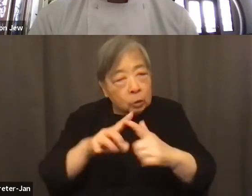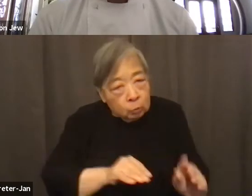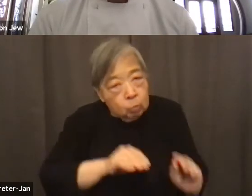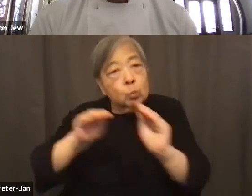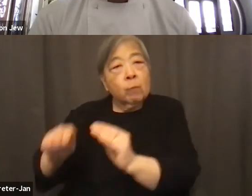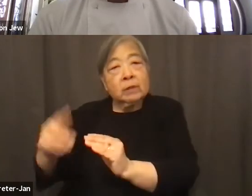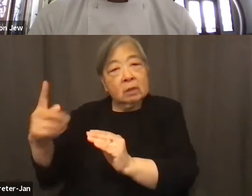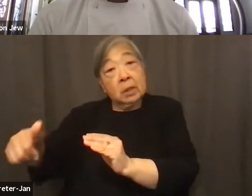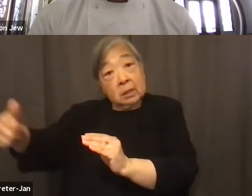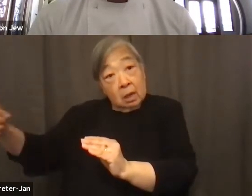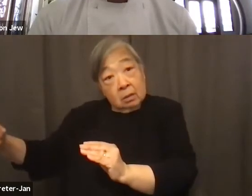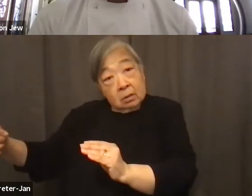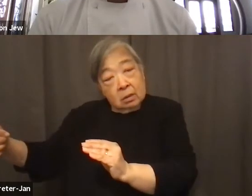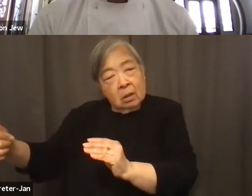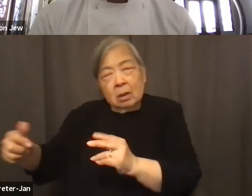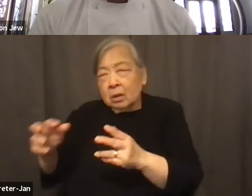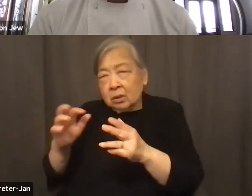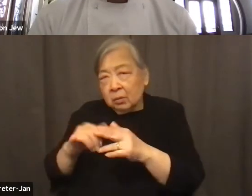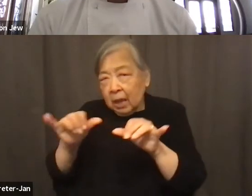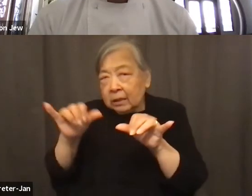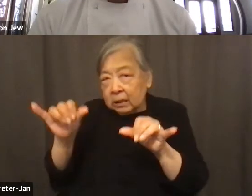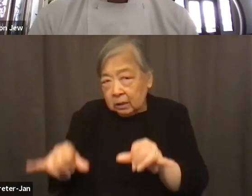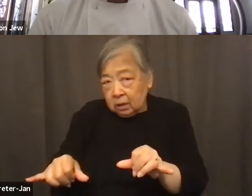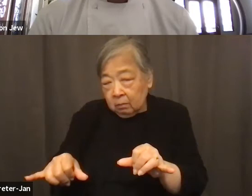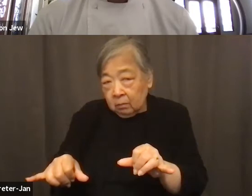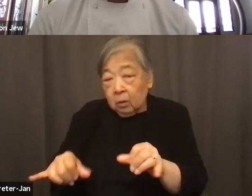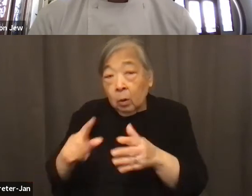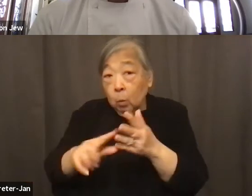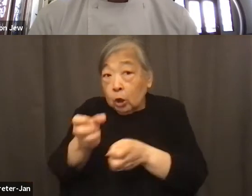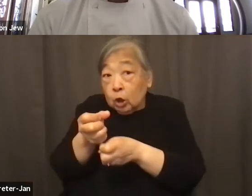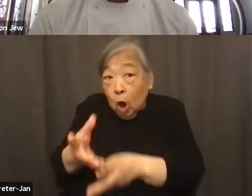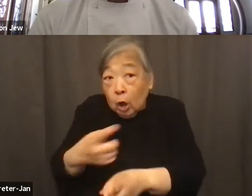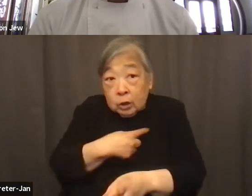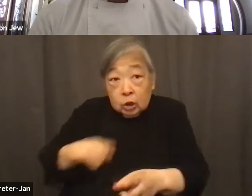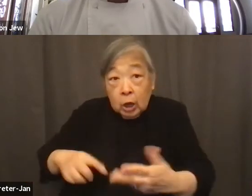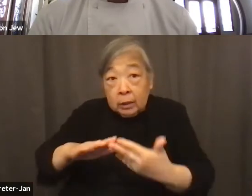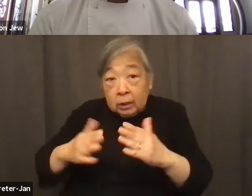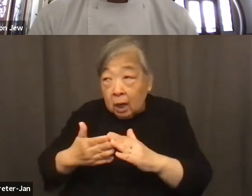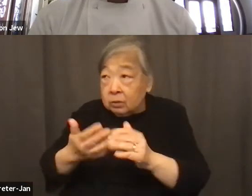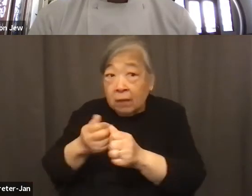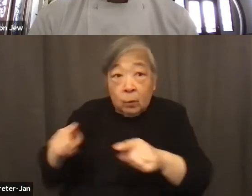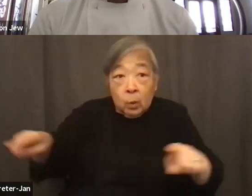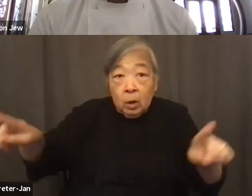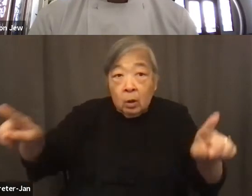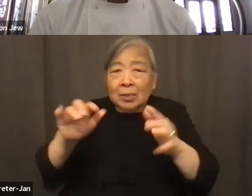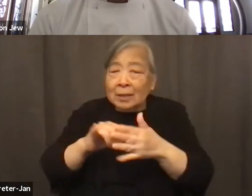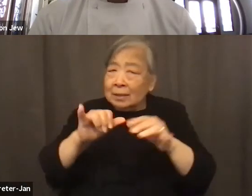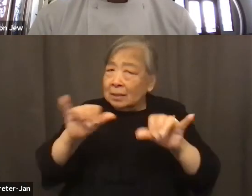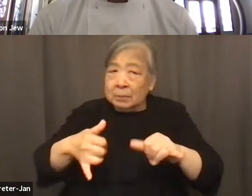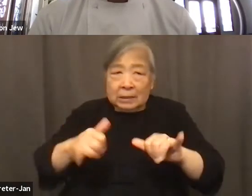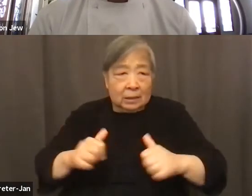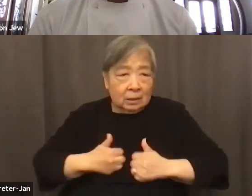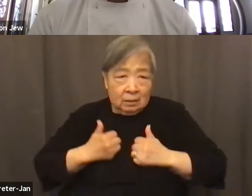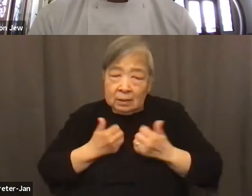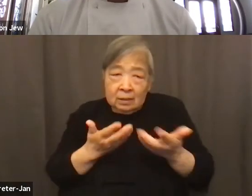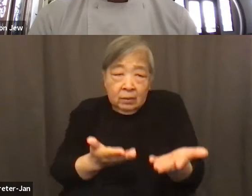the system that led to the creation of Chinatowns everywhere is still there. And it's unfortunate.